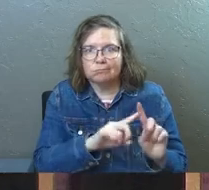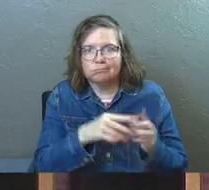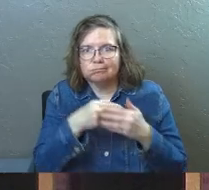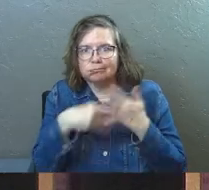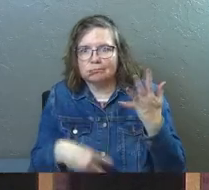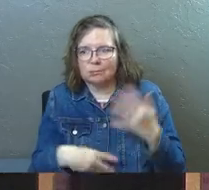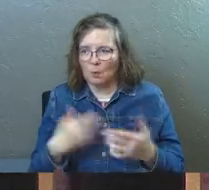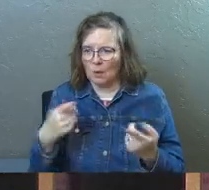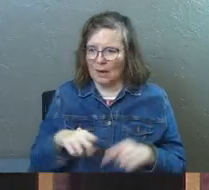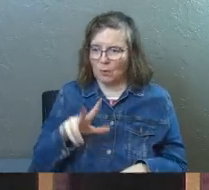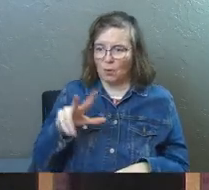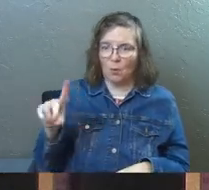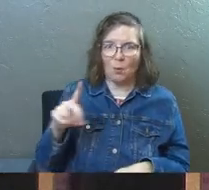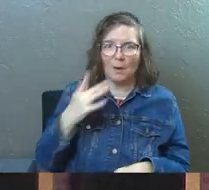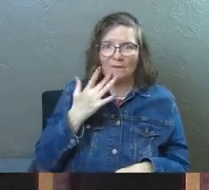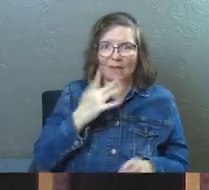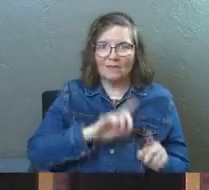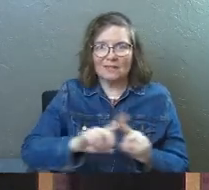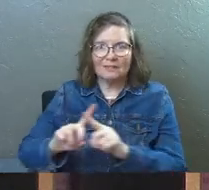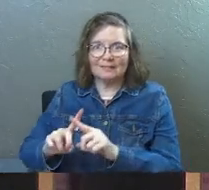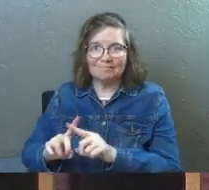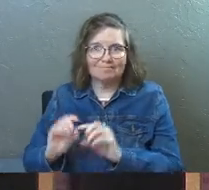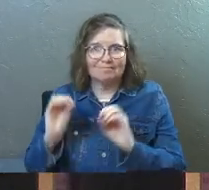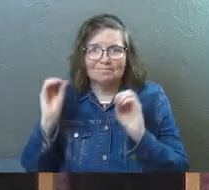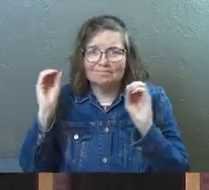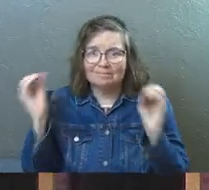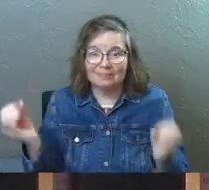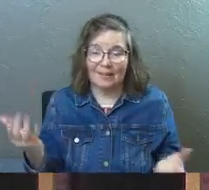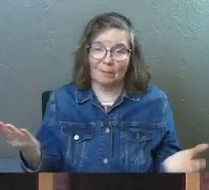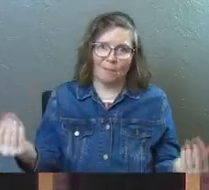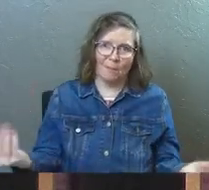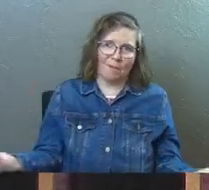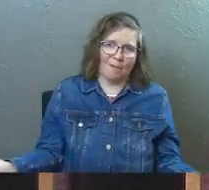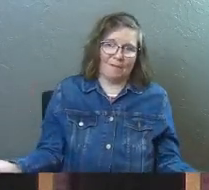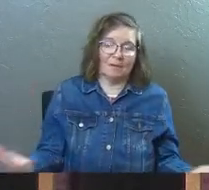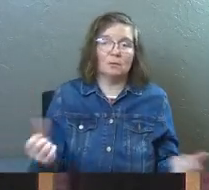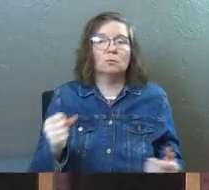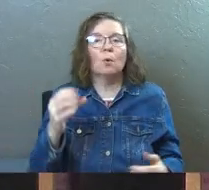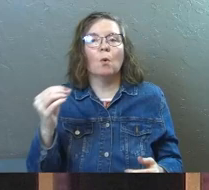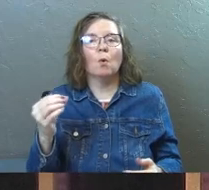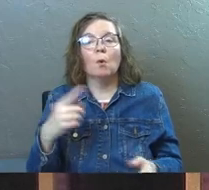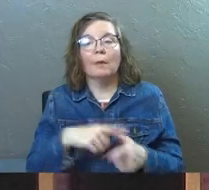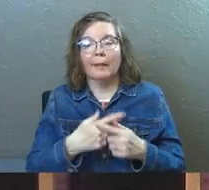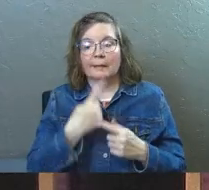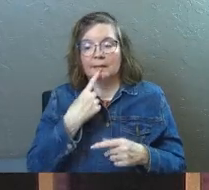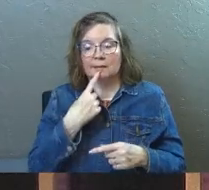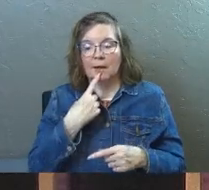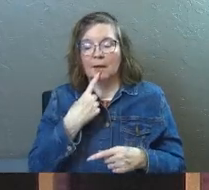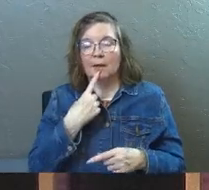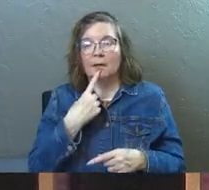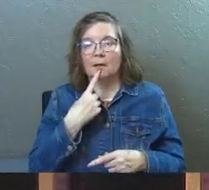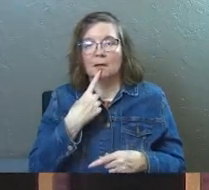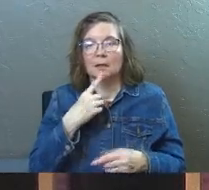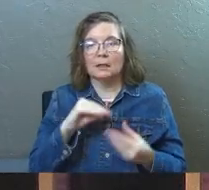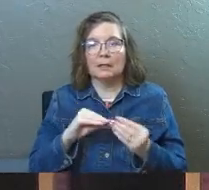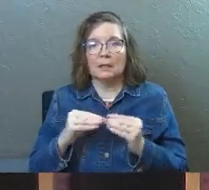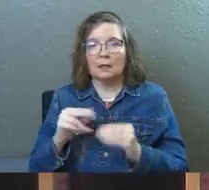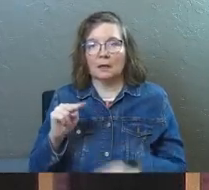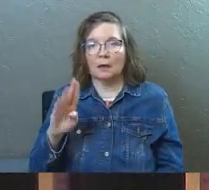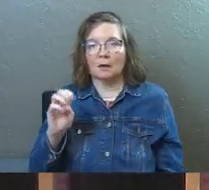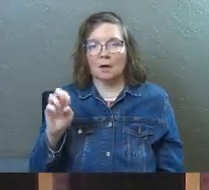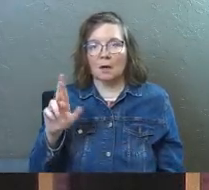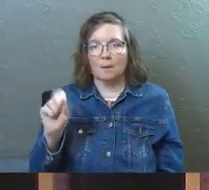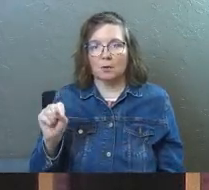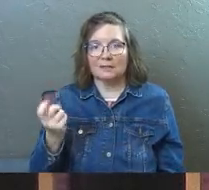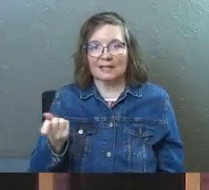What happened to 31 flavors of manna, God? I mean, come on. And so then they say in this Numbers 11 verse 5,